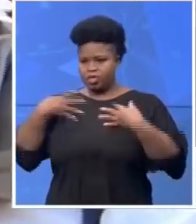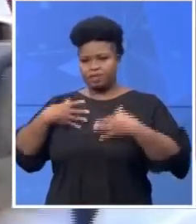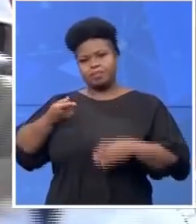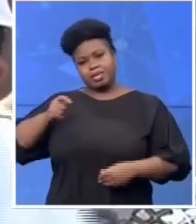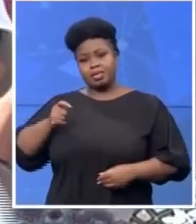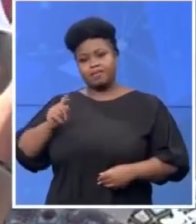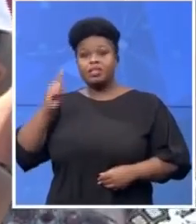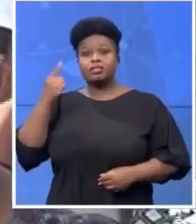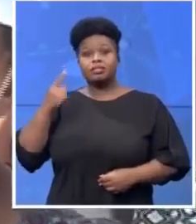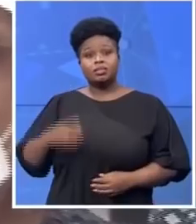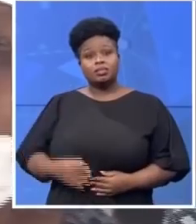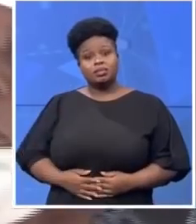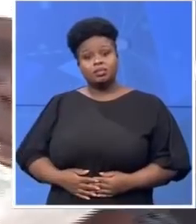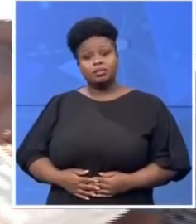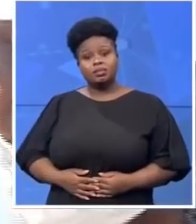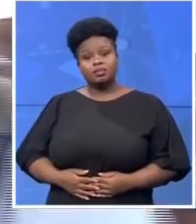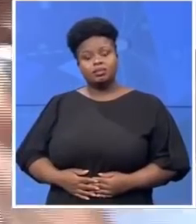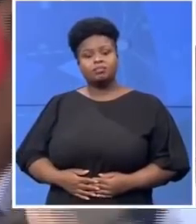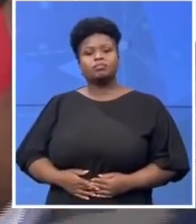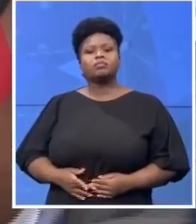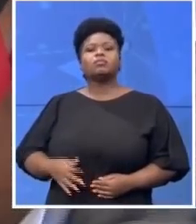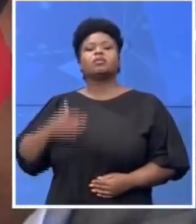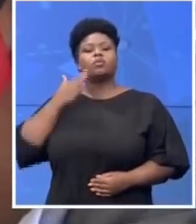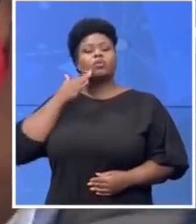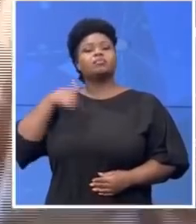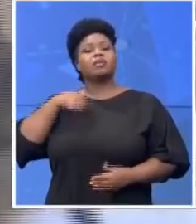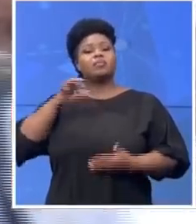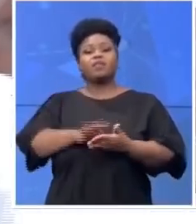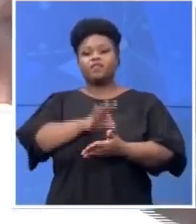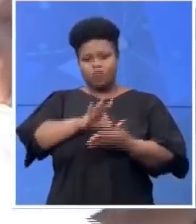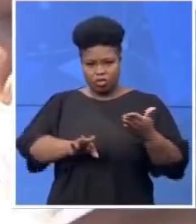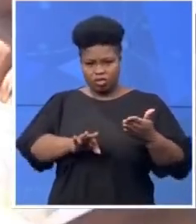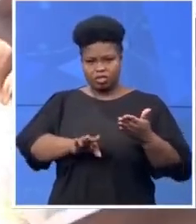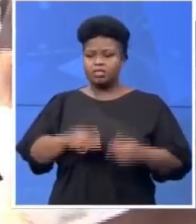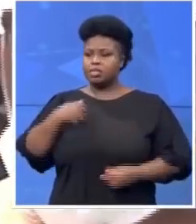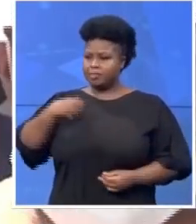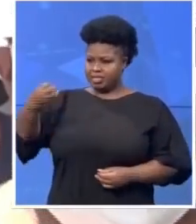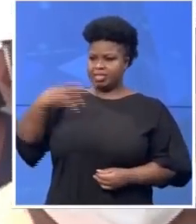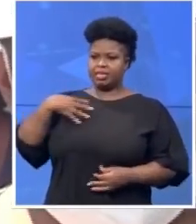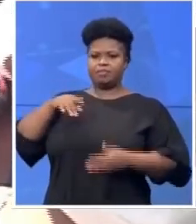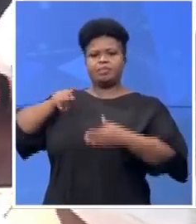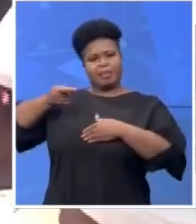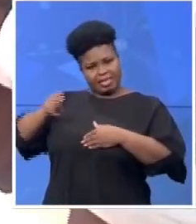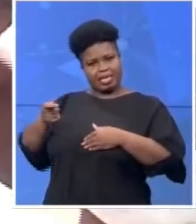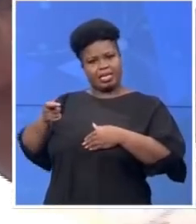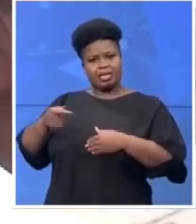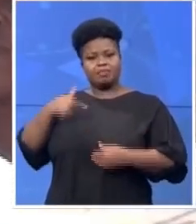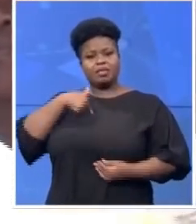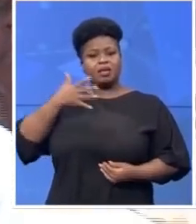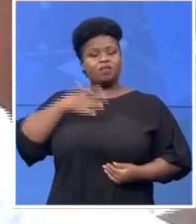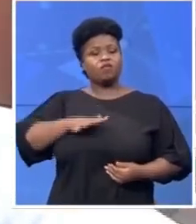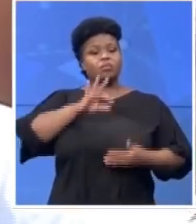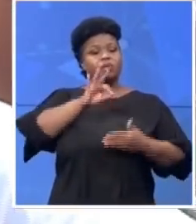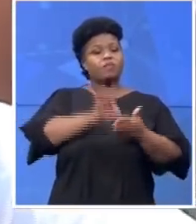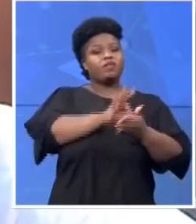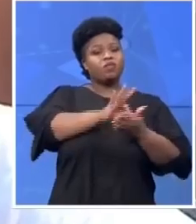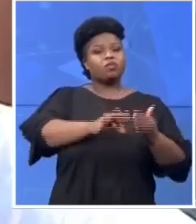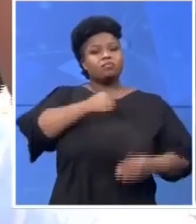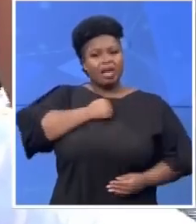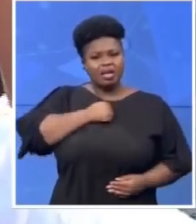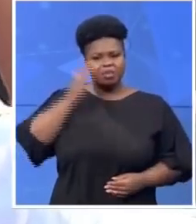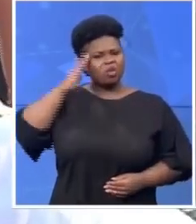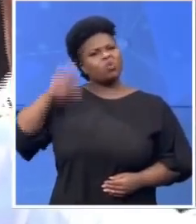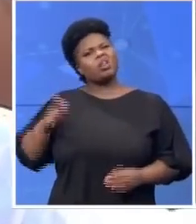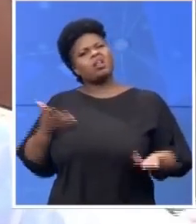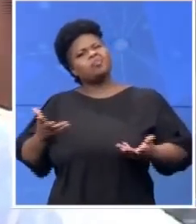to vote, but I don't want to vote. She says anyone